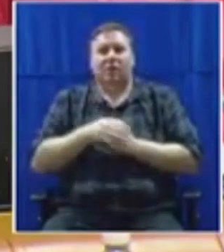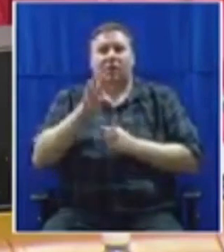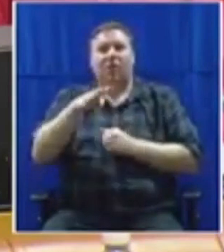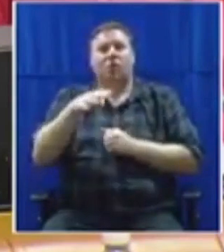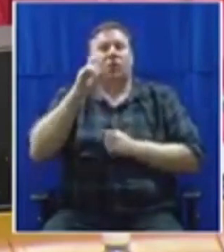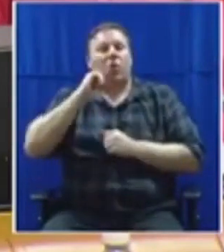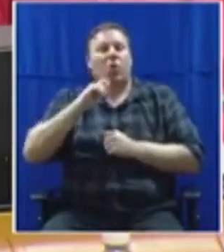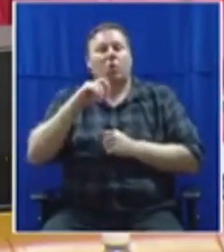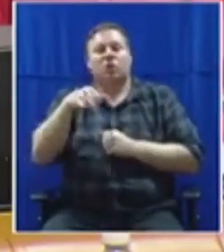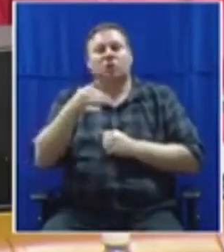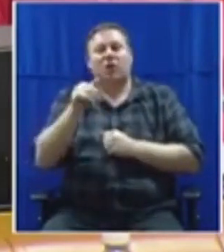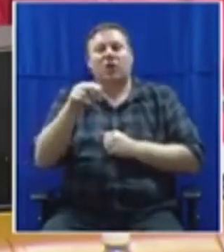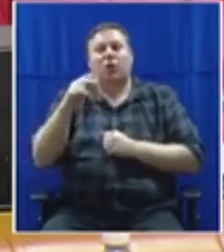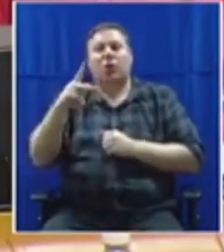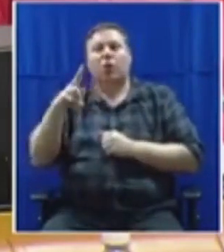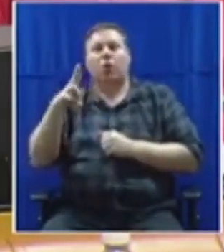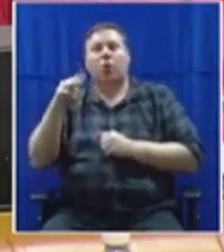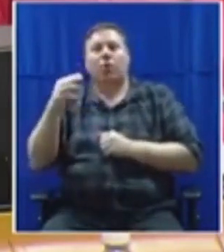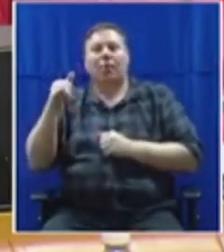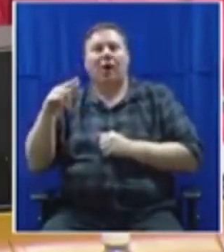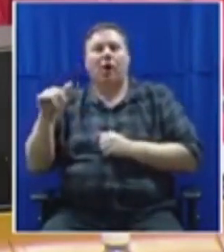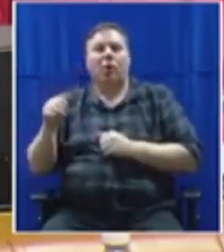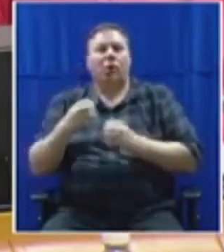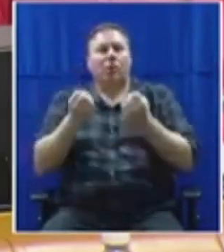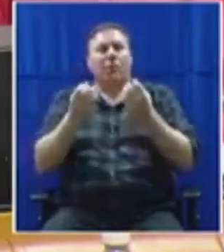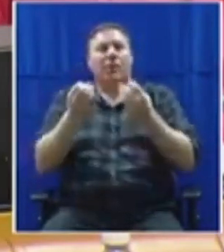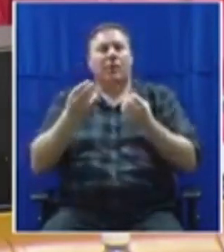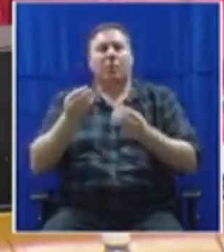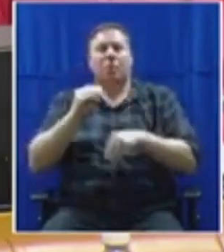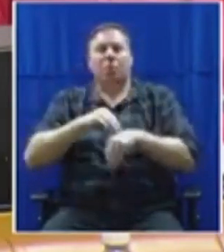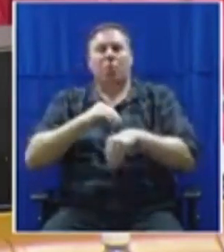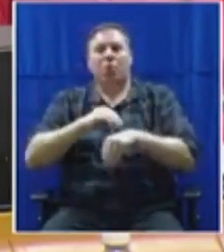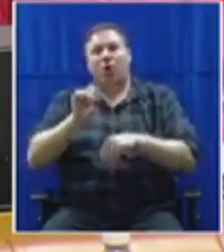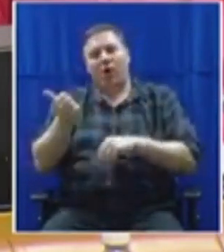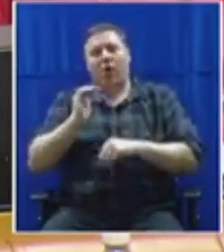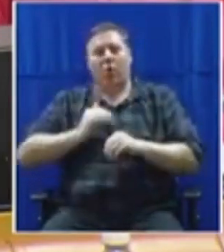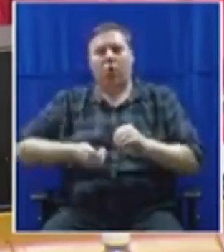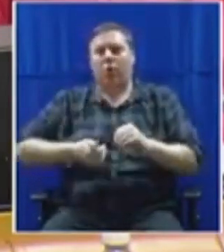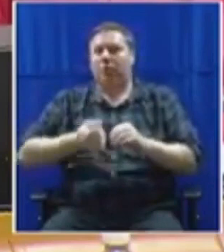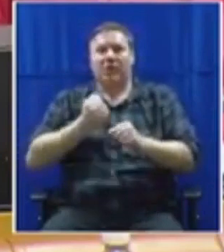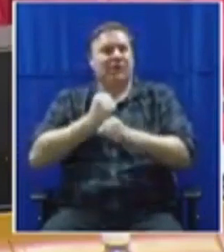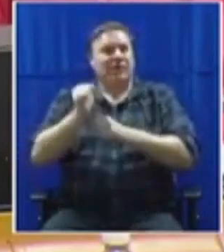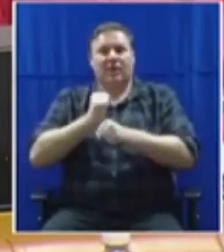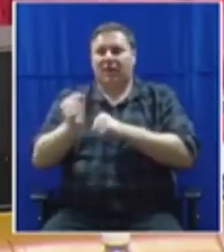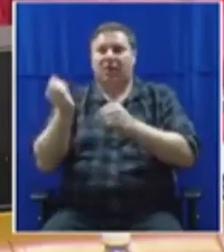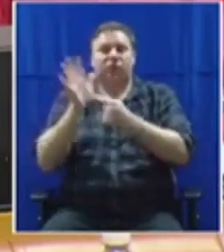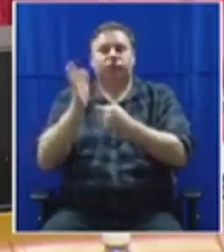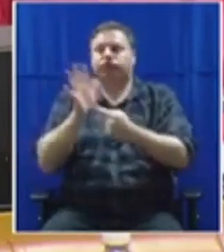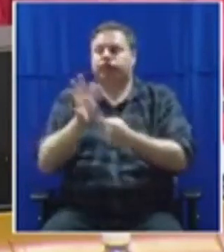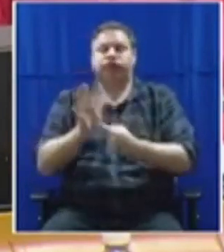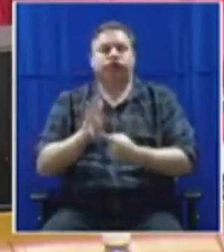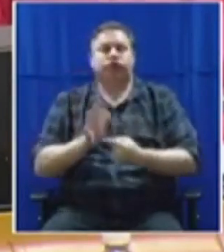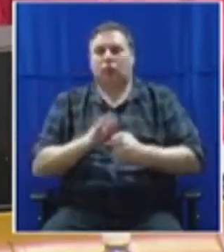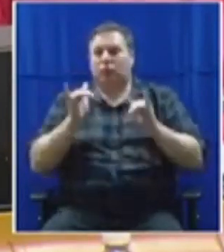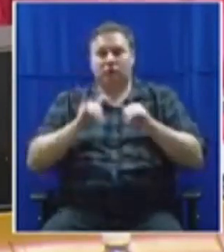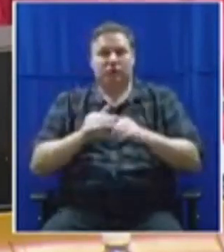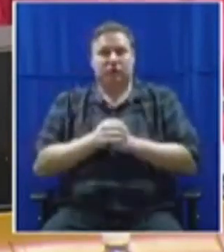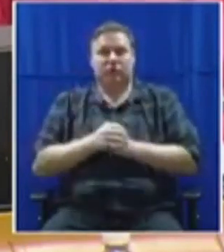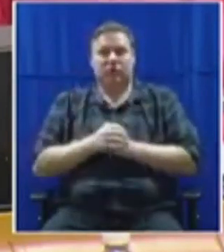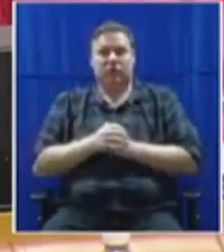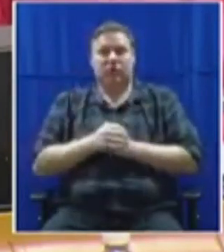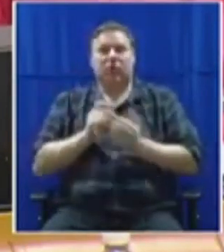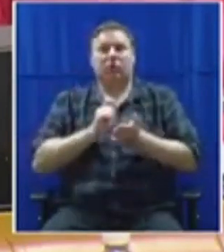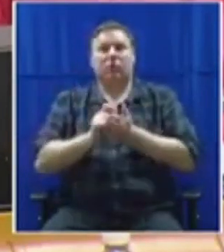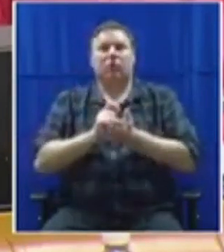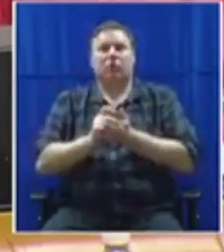Park, Cape Town, and many more other women whose death have not been yet publicised. Further notes that